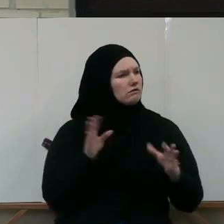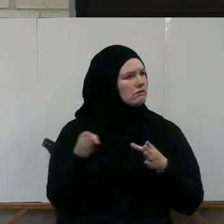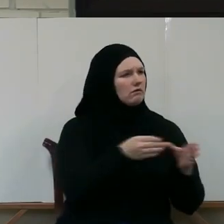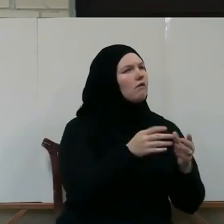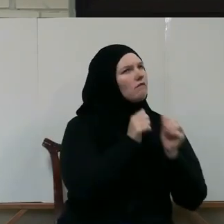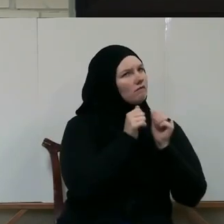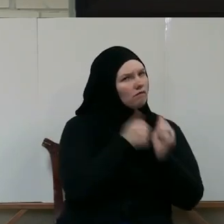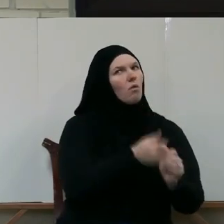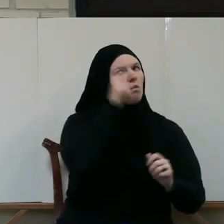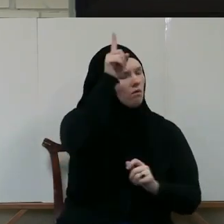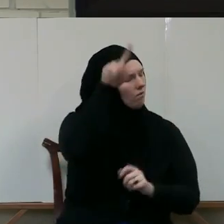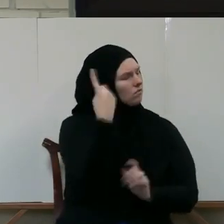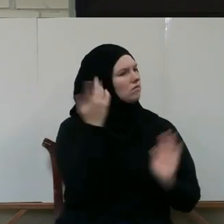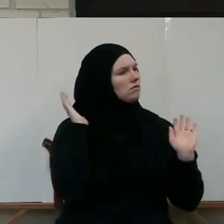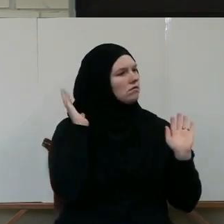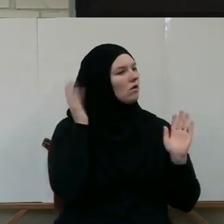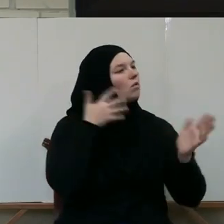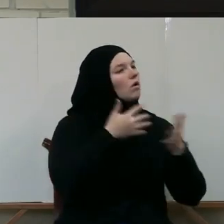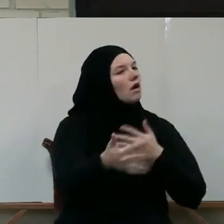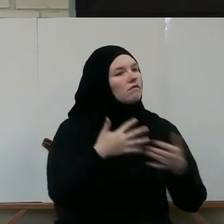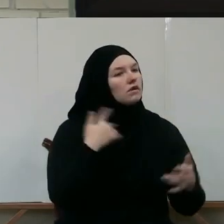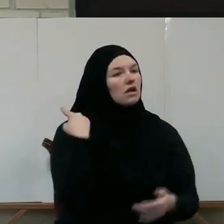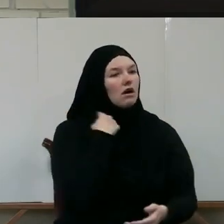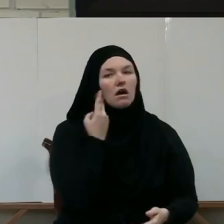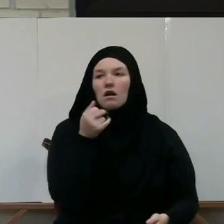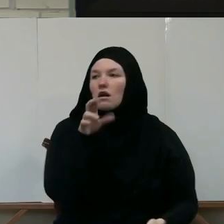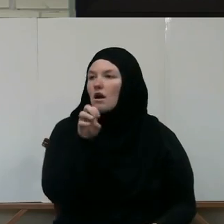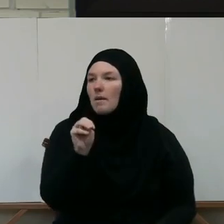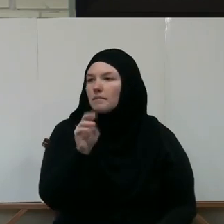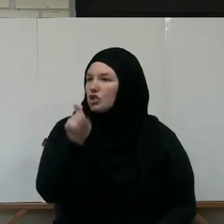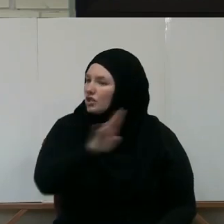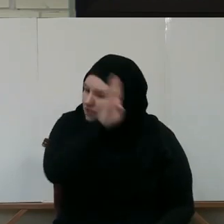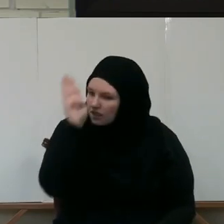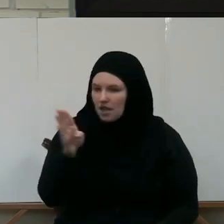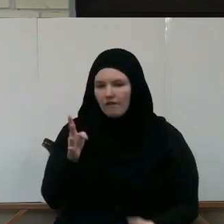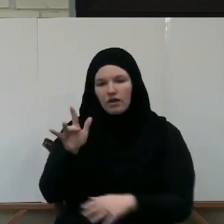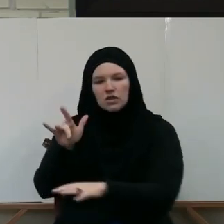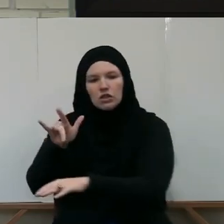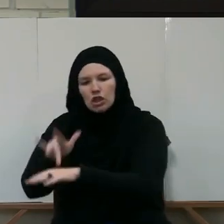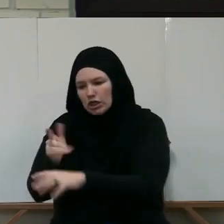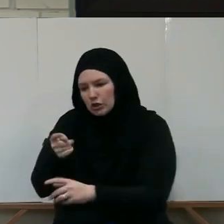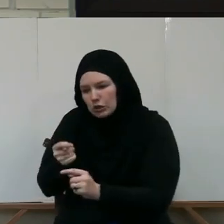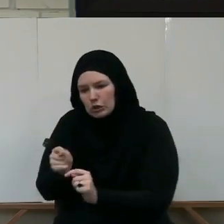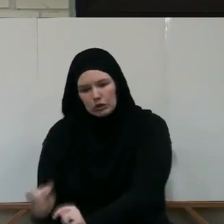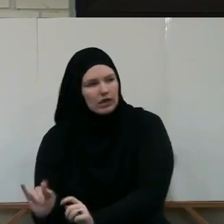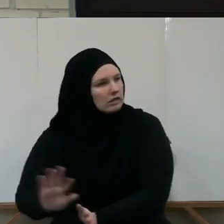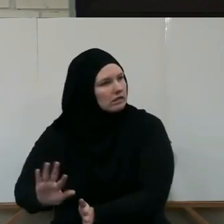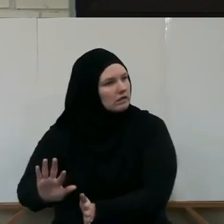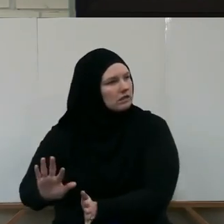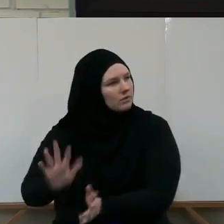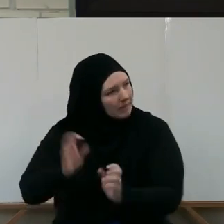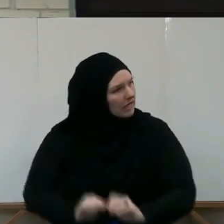Whatever is Haram We should never Venture Into that area We should be clear